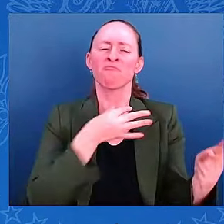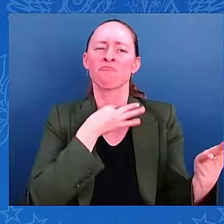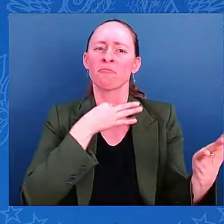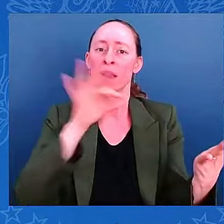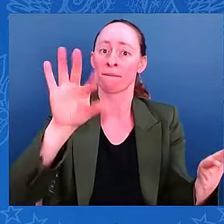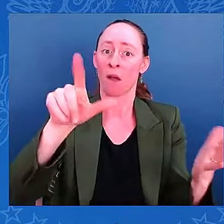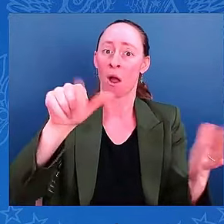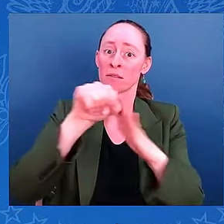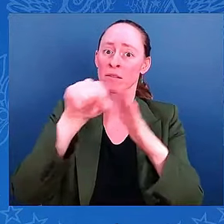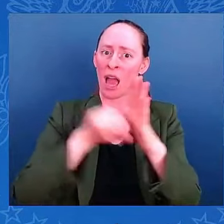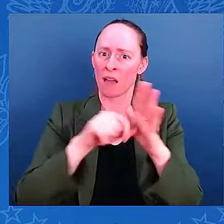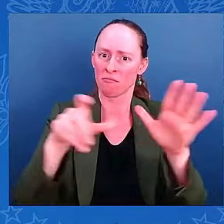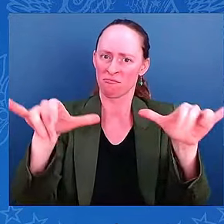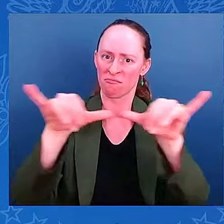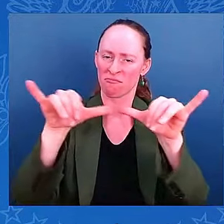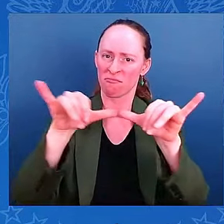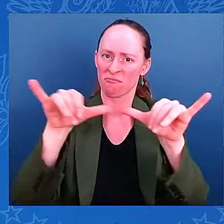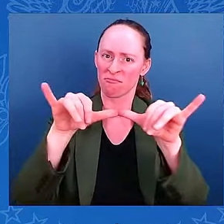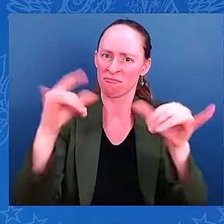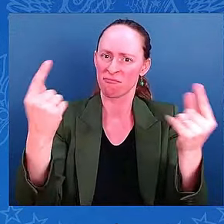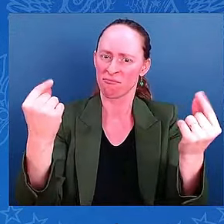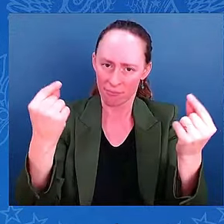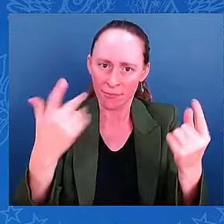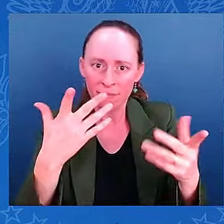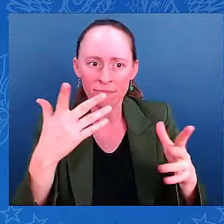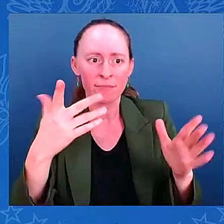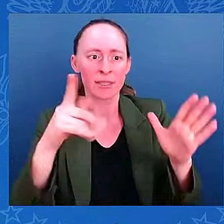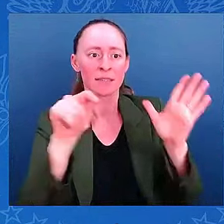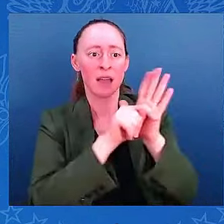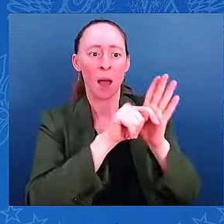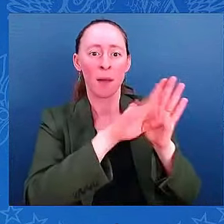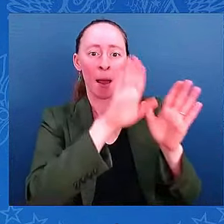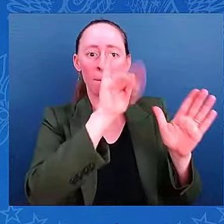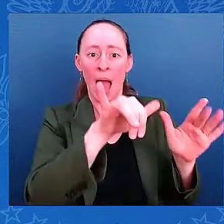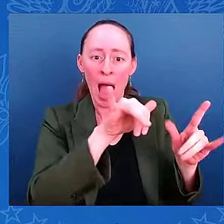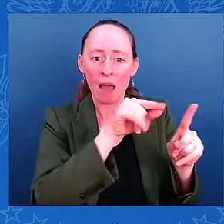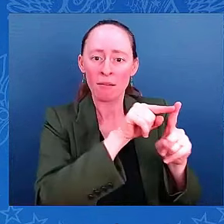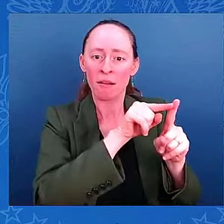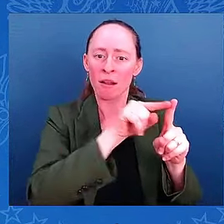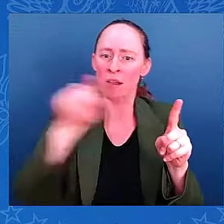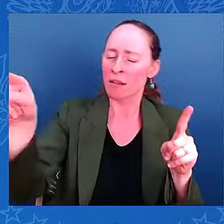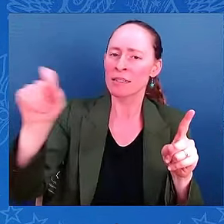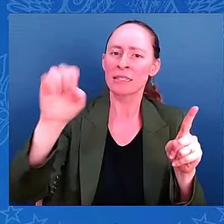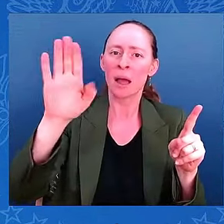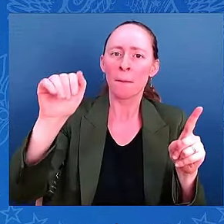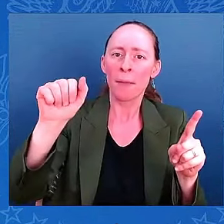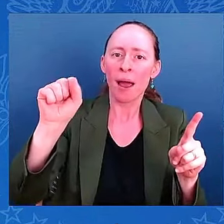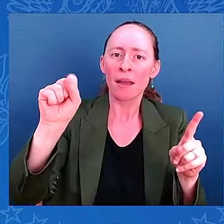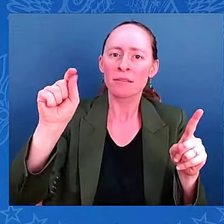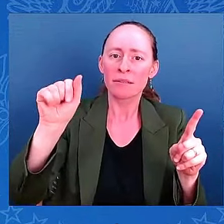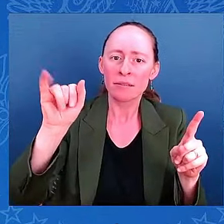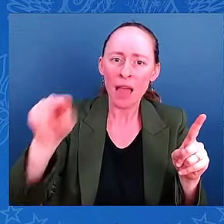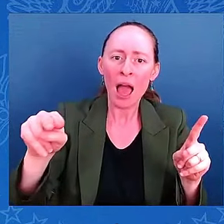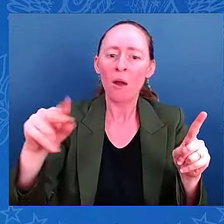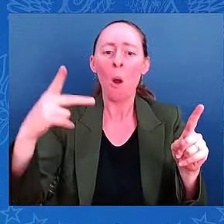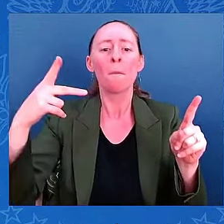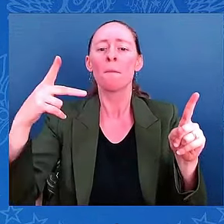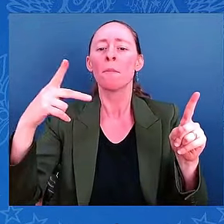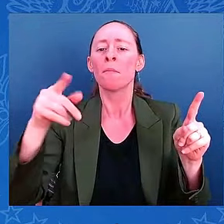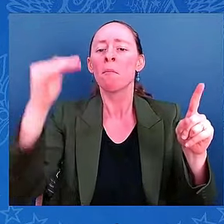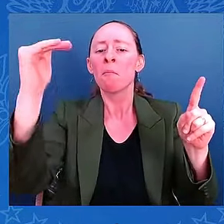to Sebastian Inlet in that area to Palm Beach? What kind of distance are talking about?